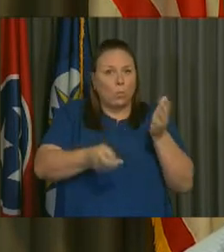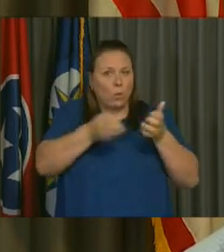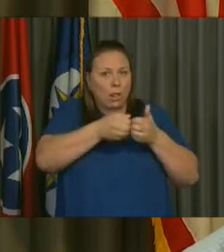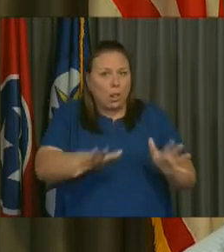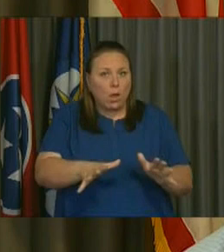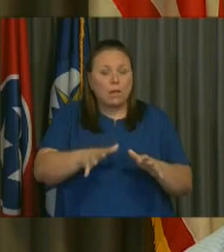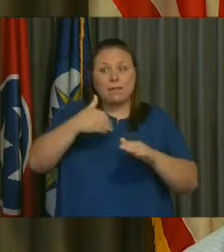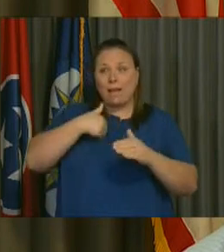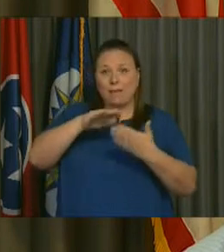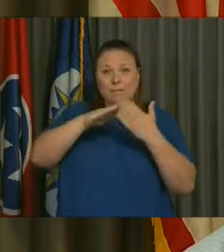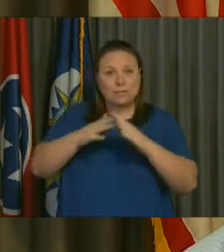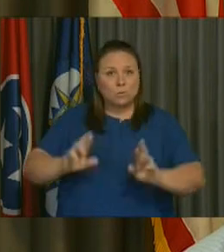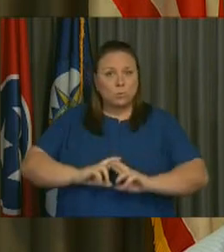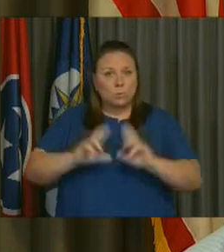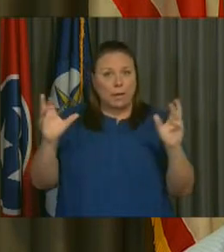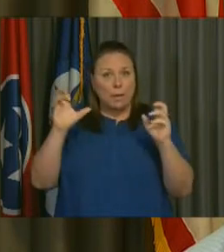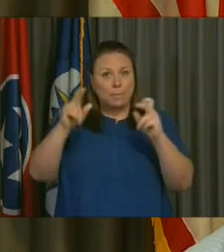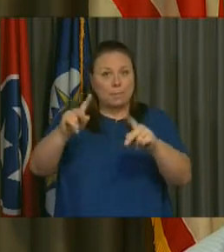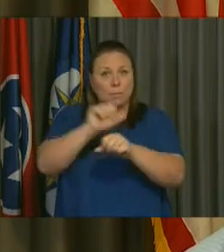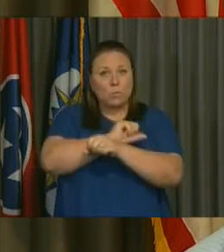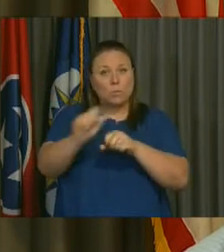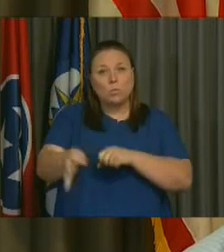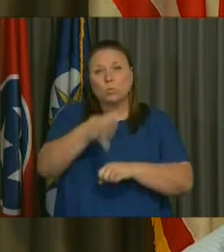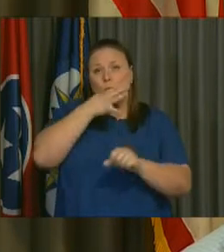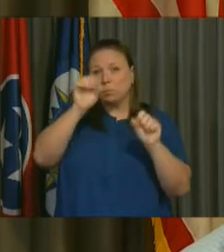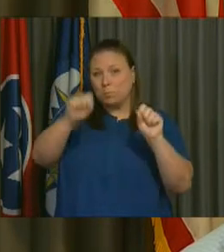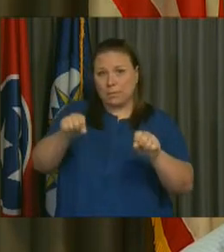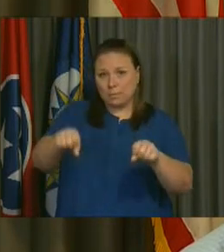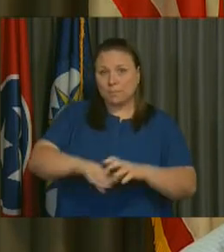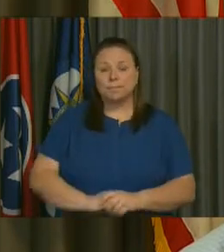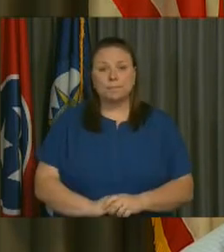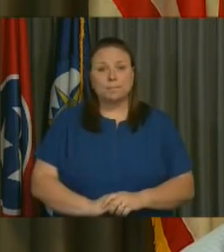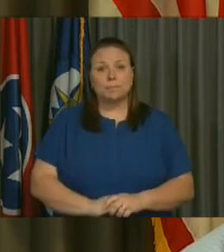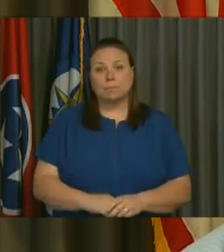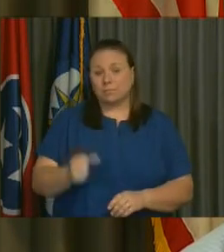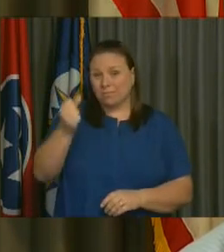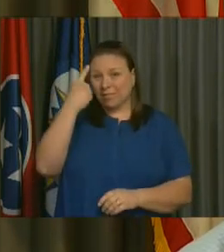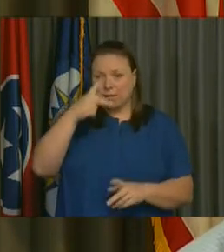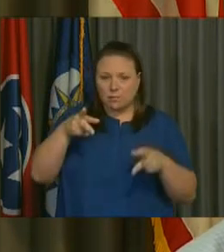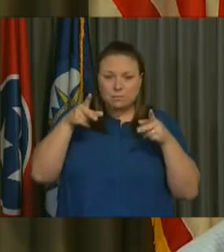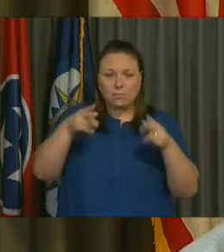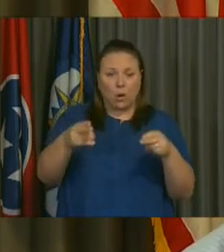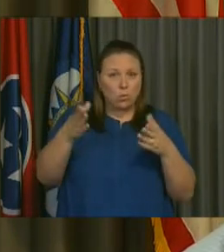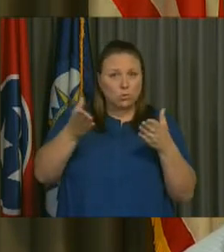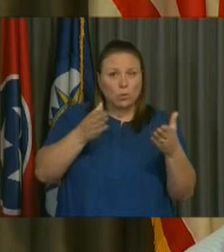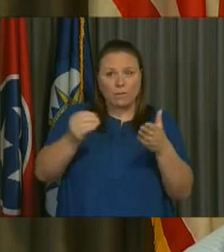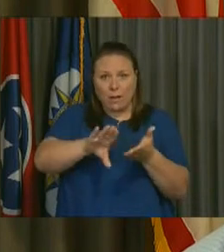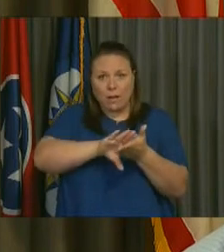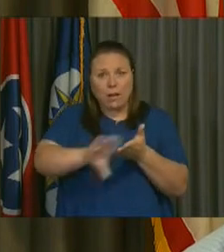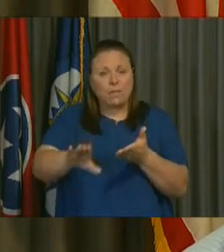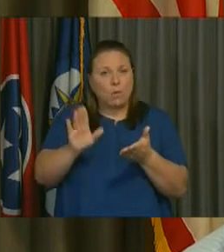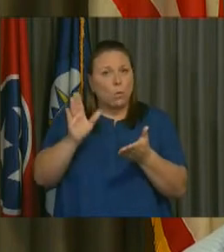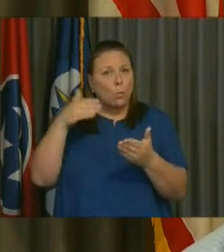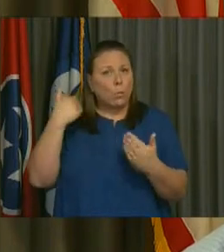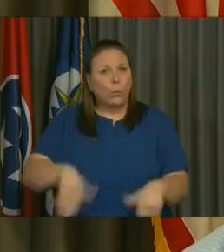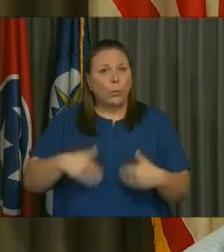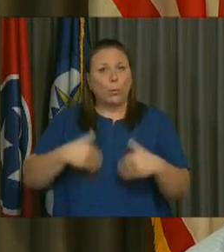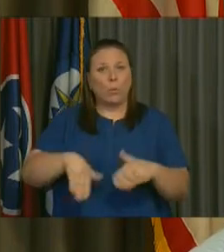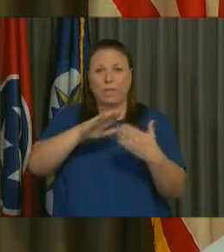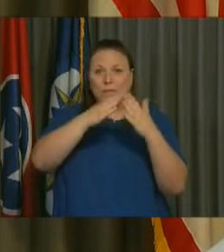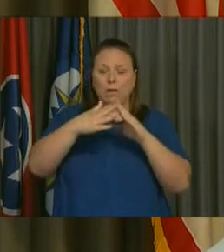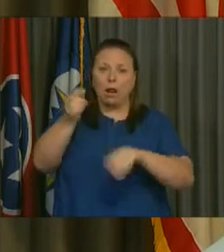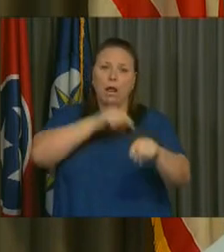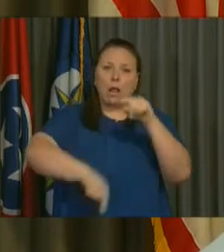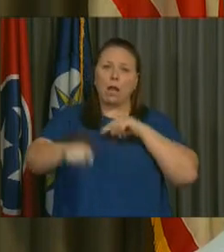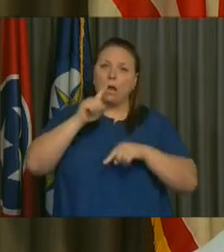city ready to get back to business as soon as possible. Deep cuts to service and mass layoffs would set the city back for